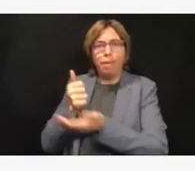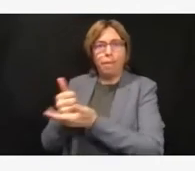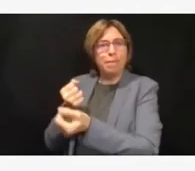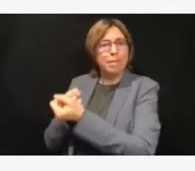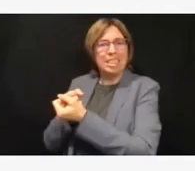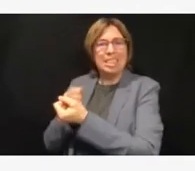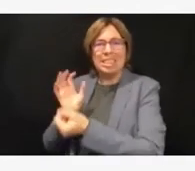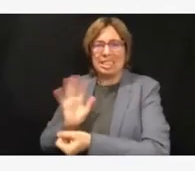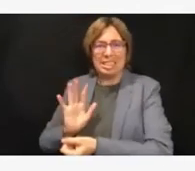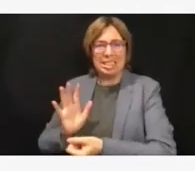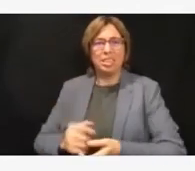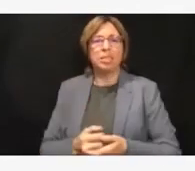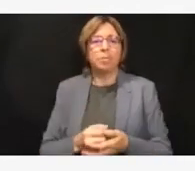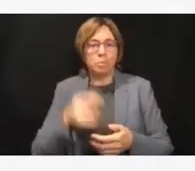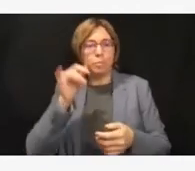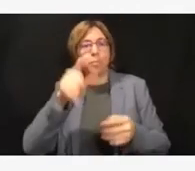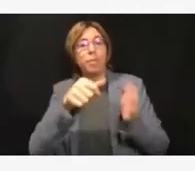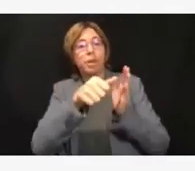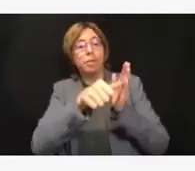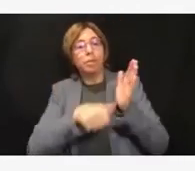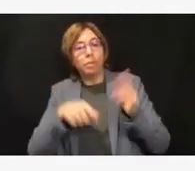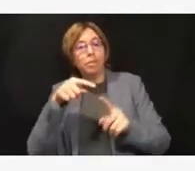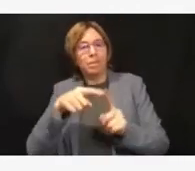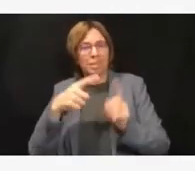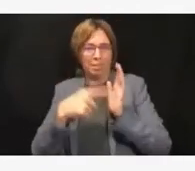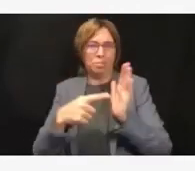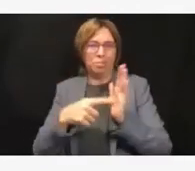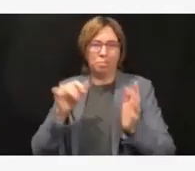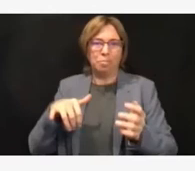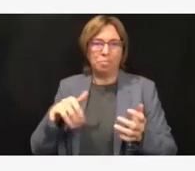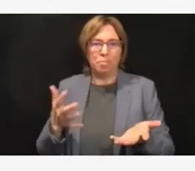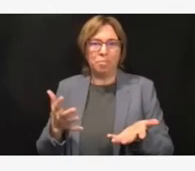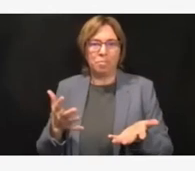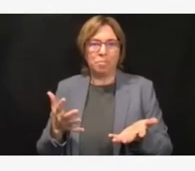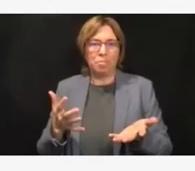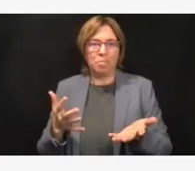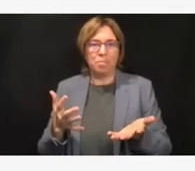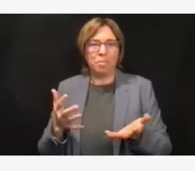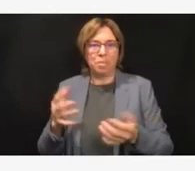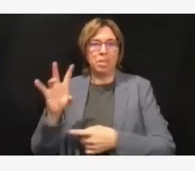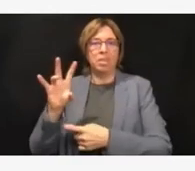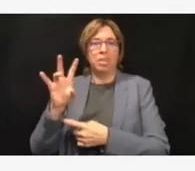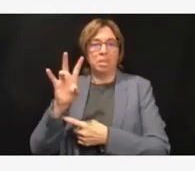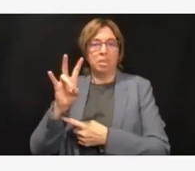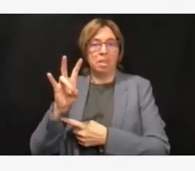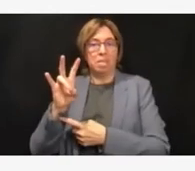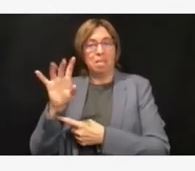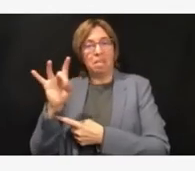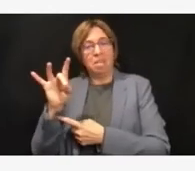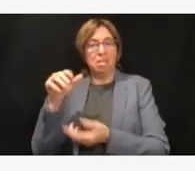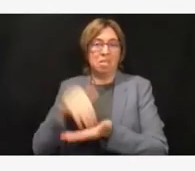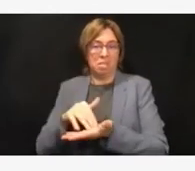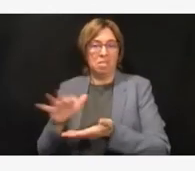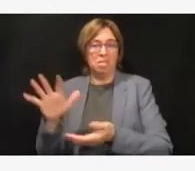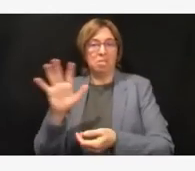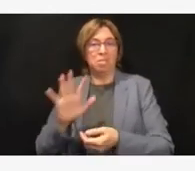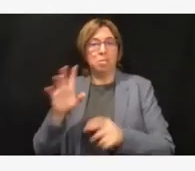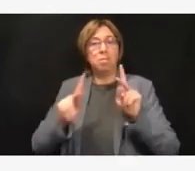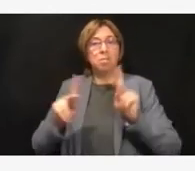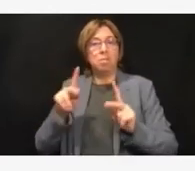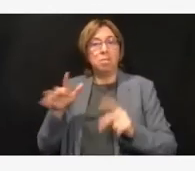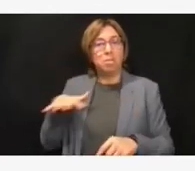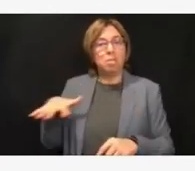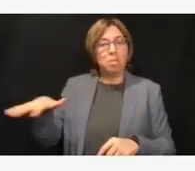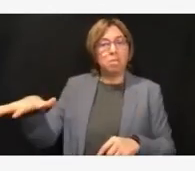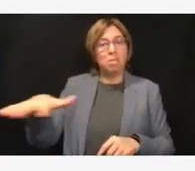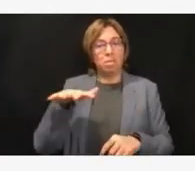We have about 7,000 to 8,000 cases that were not scheduled or delayed due